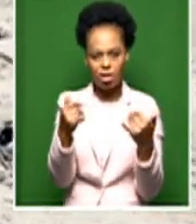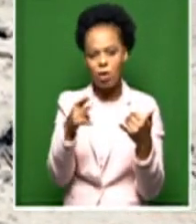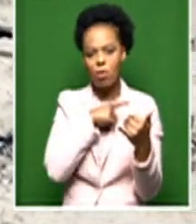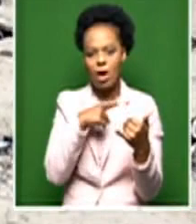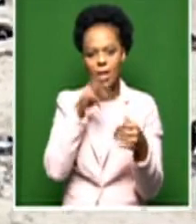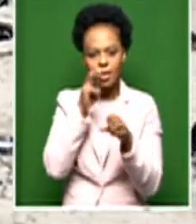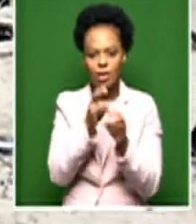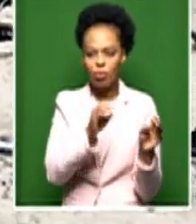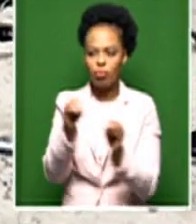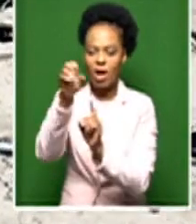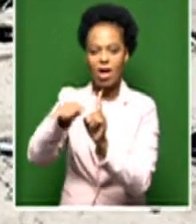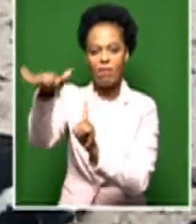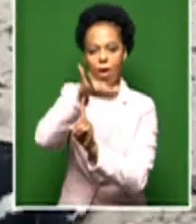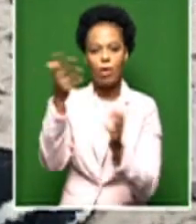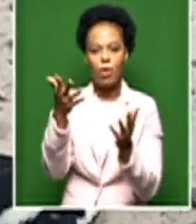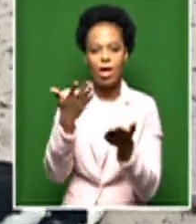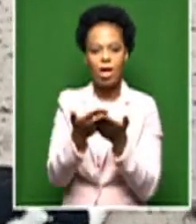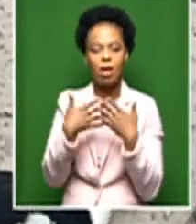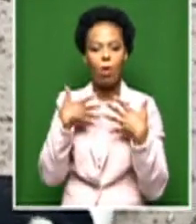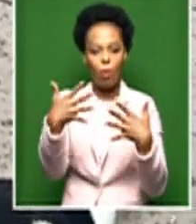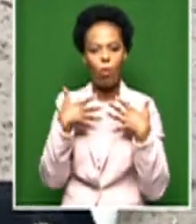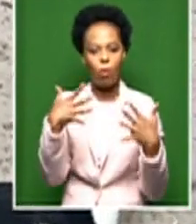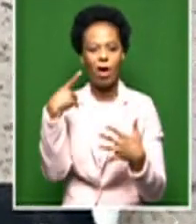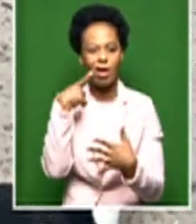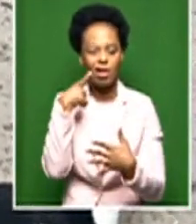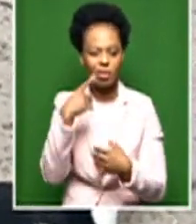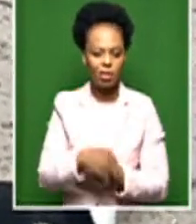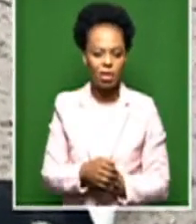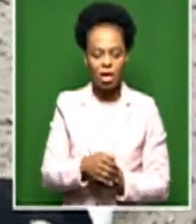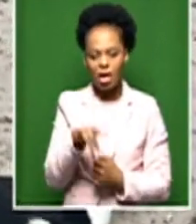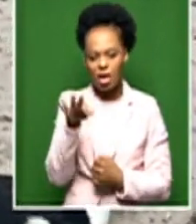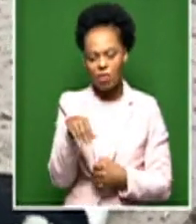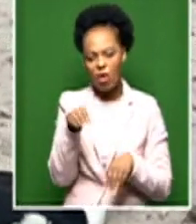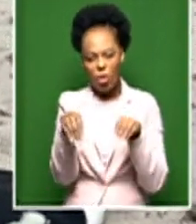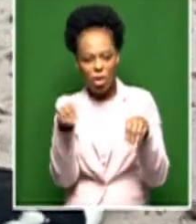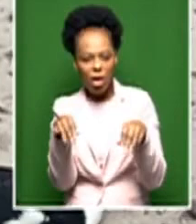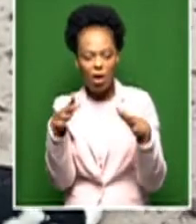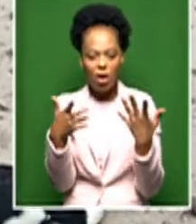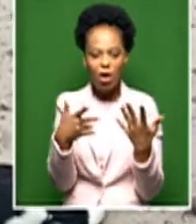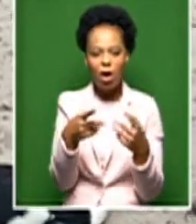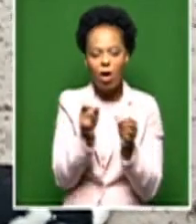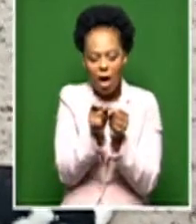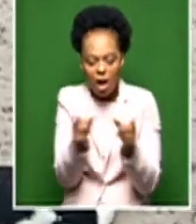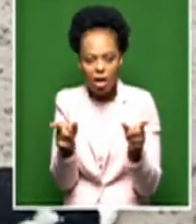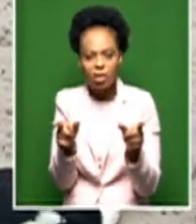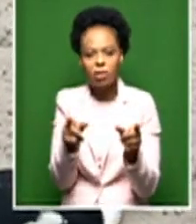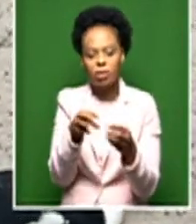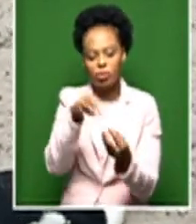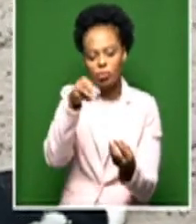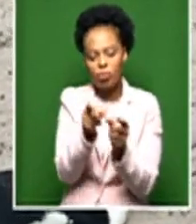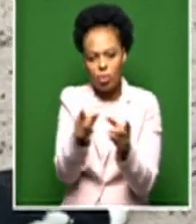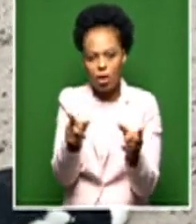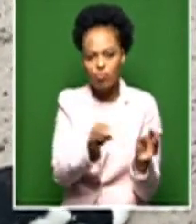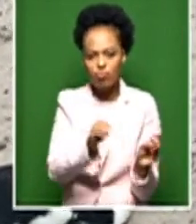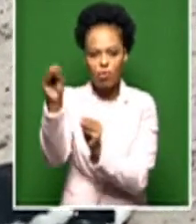or breeding habitat for the penguins. Any abandoned penguin chicks or eggs are taken to Sandkop where they are